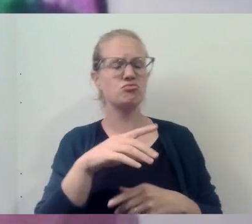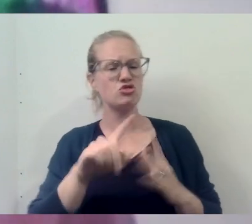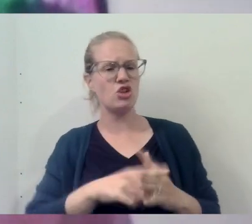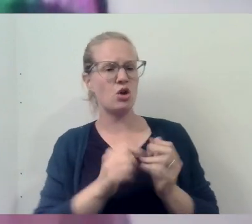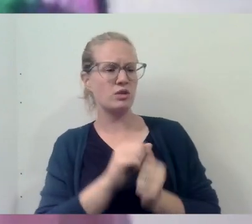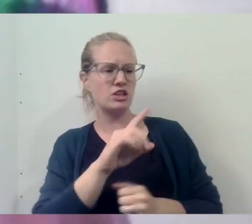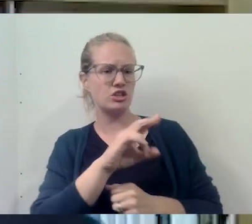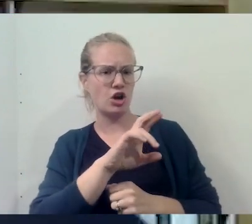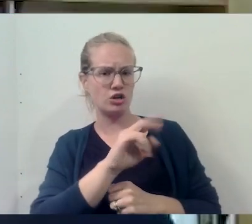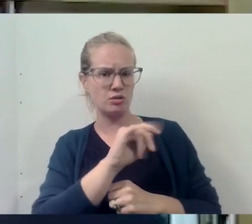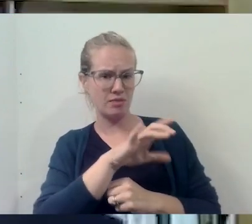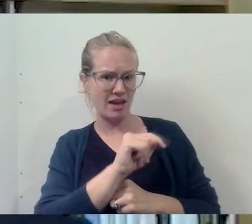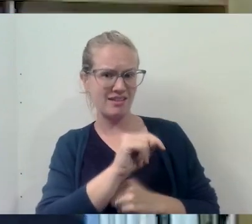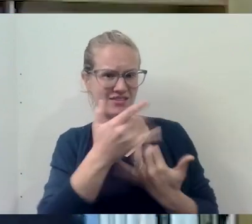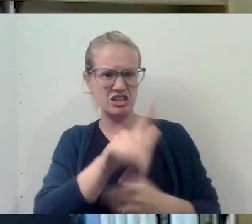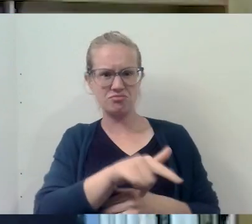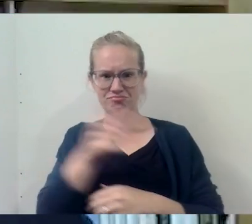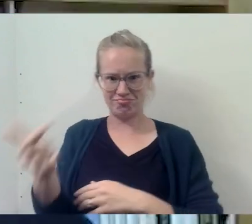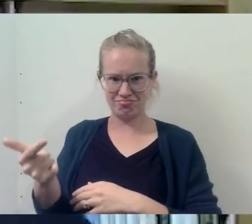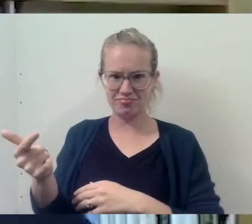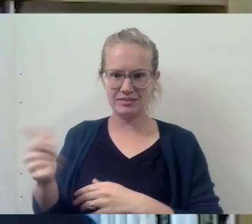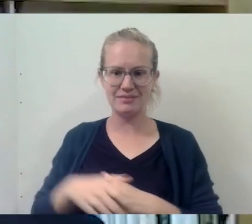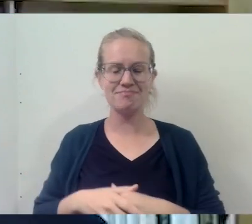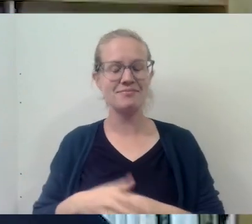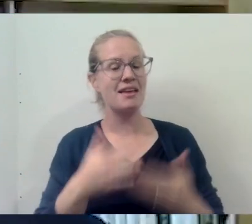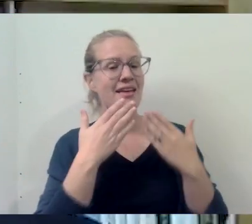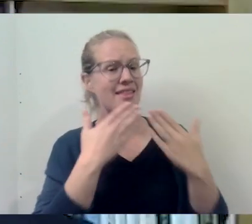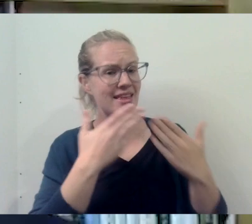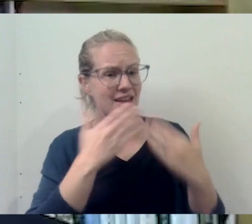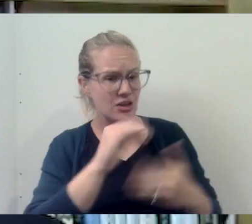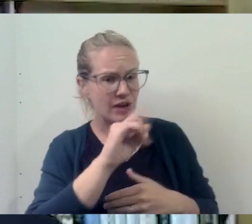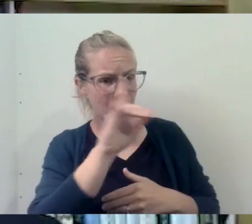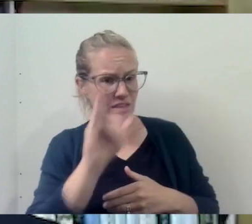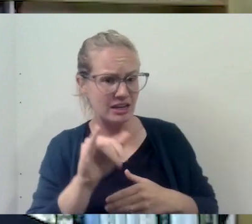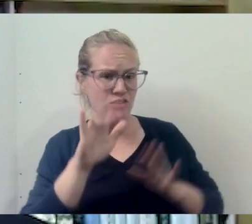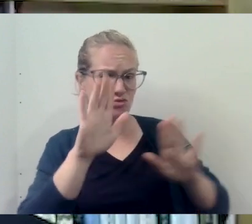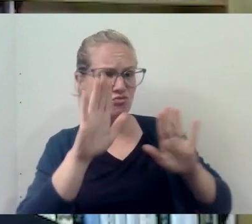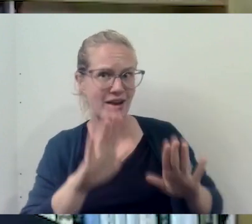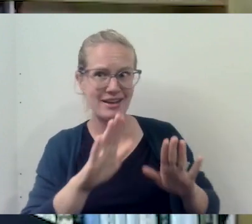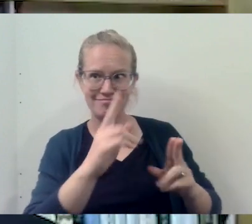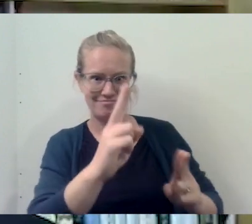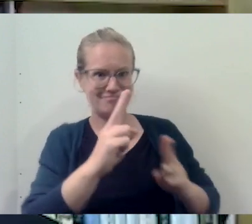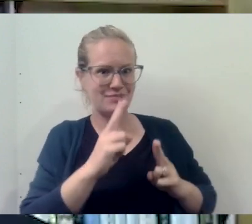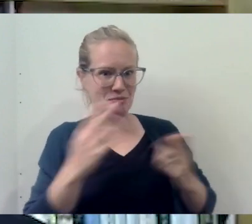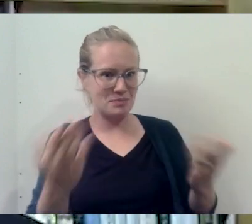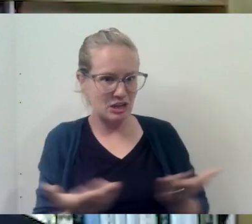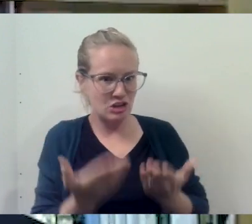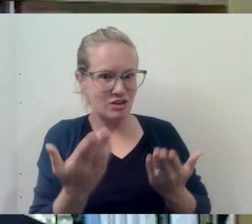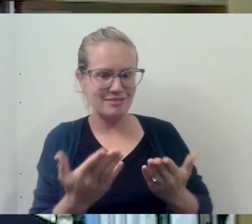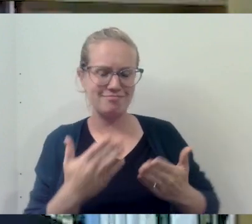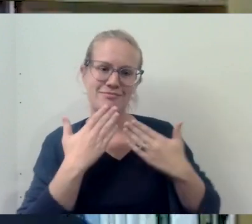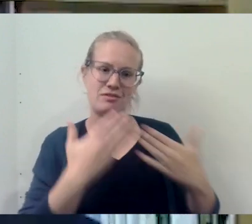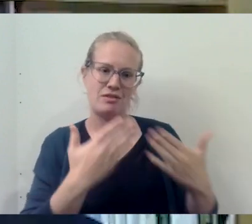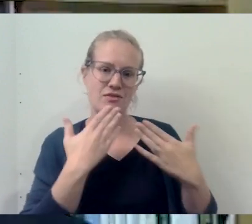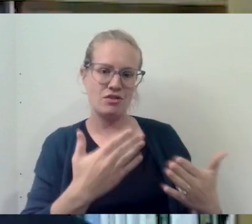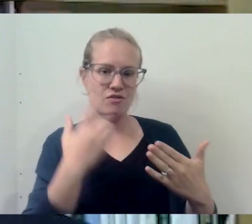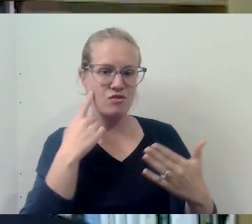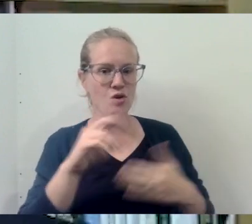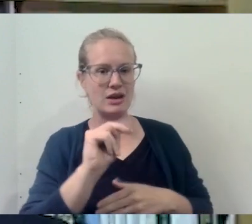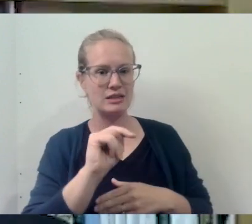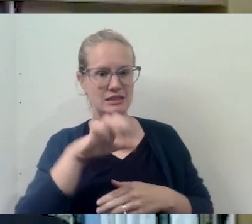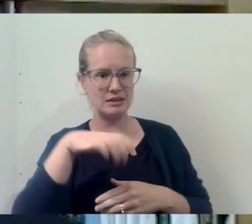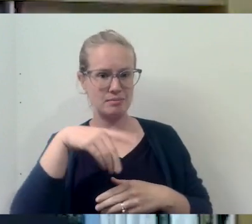that. Well, thank you so much, Anthony. It's a great treat to be here. I'm very grateful for